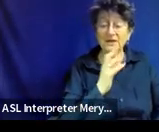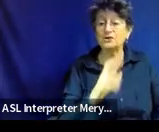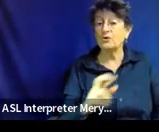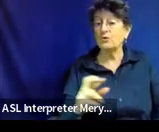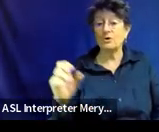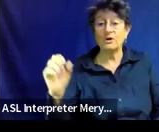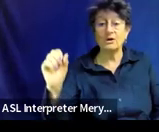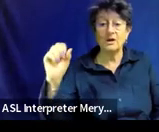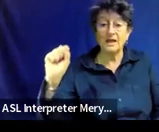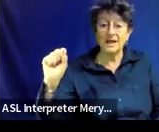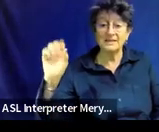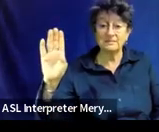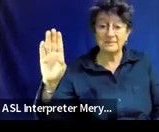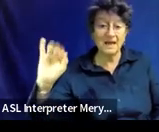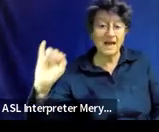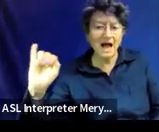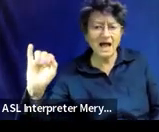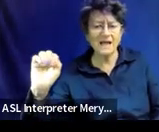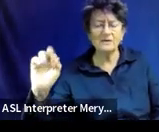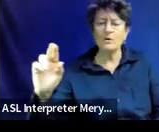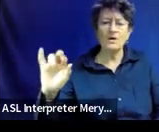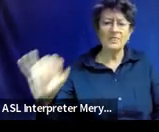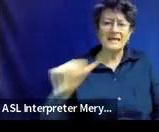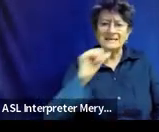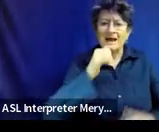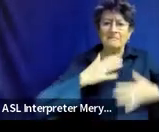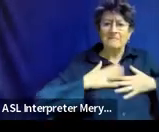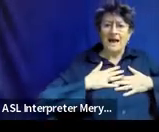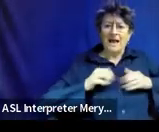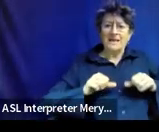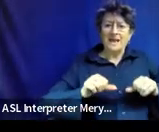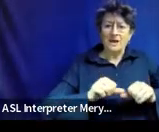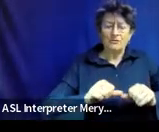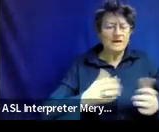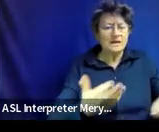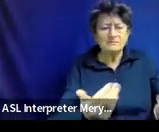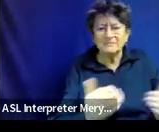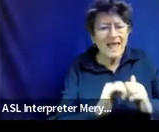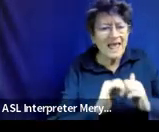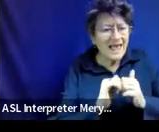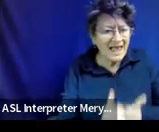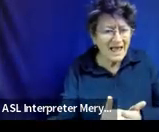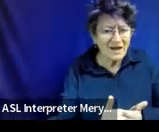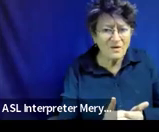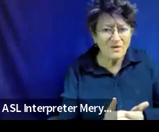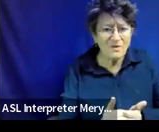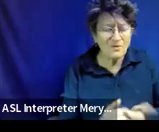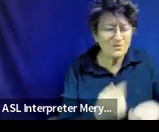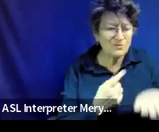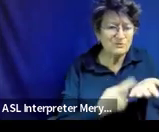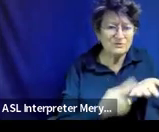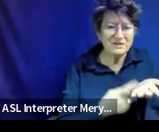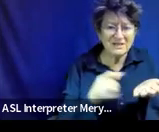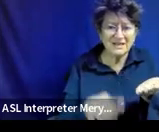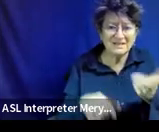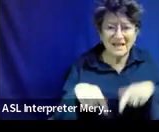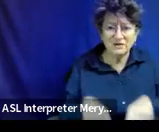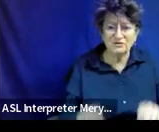my area? I guess I guess I'm just looking for some guidance on kind of how to talk about that in meetings.